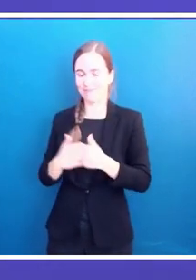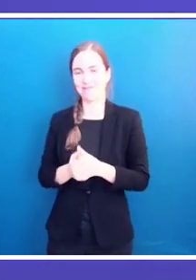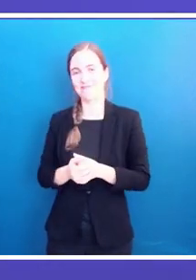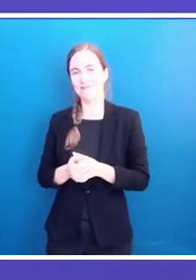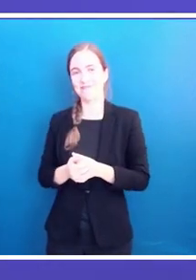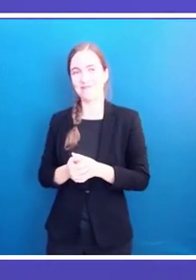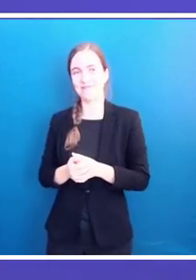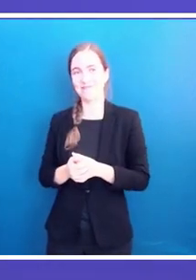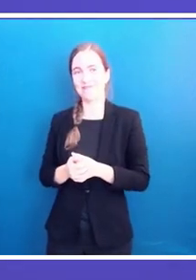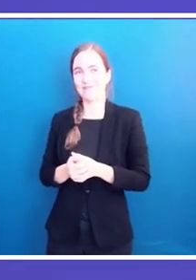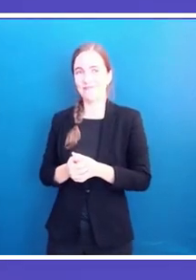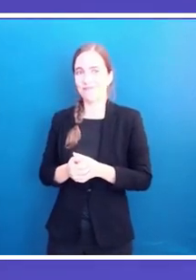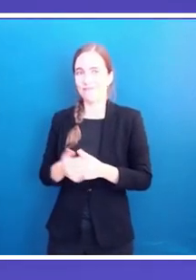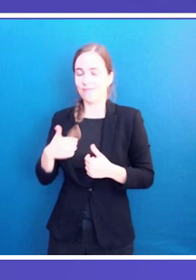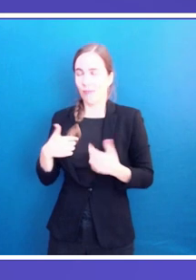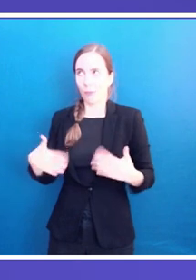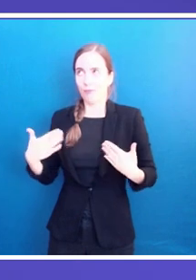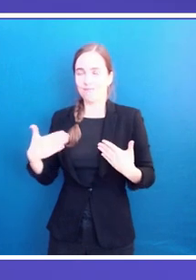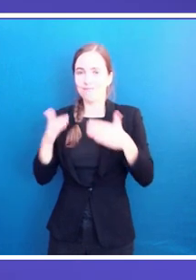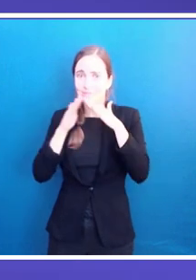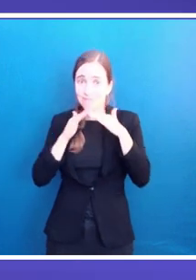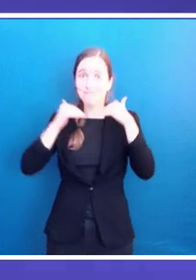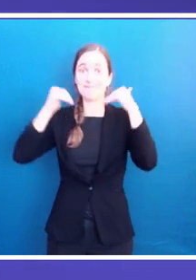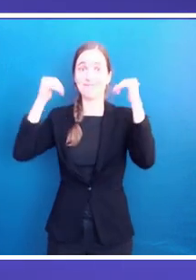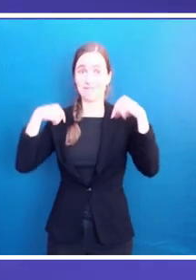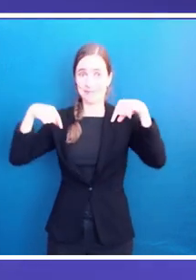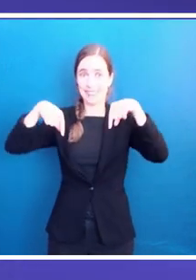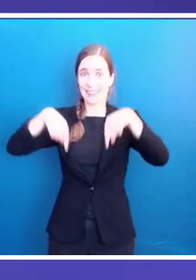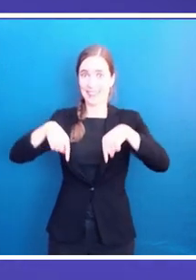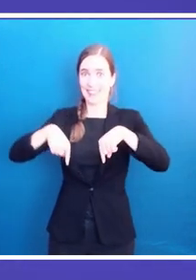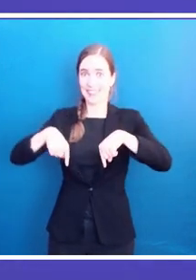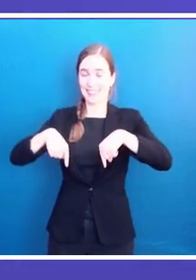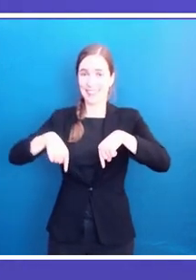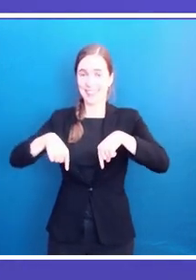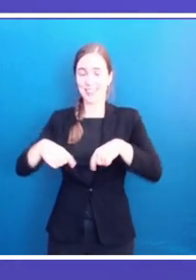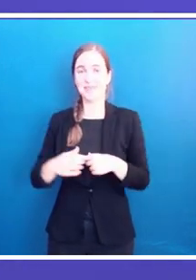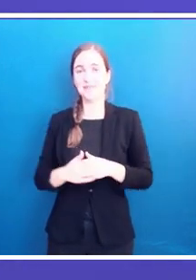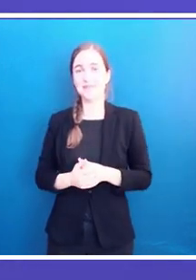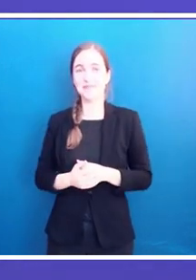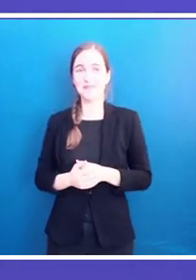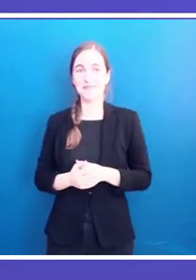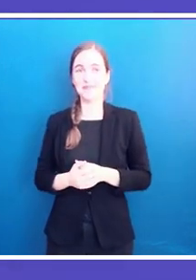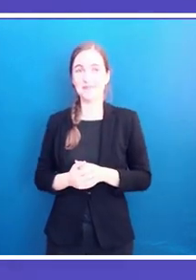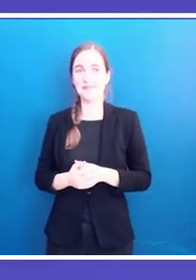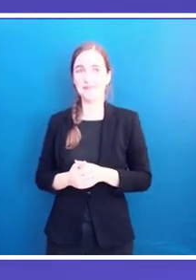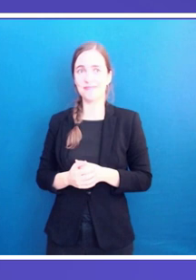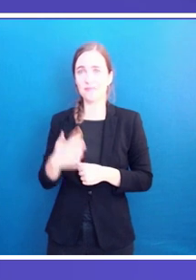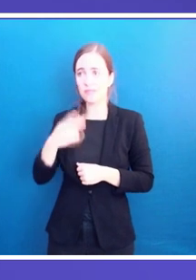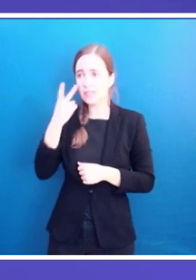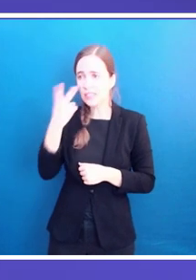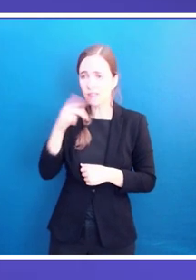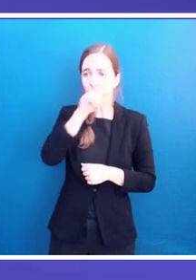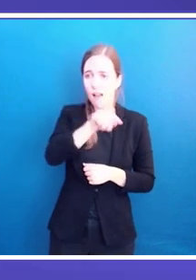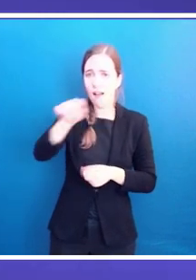such wonderful panelists. So let me go straight to the point. To achieve a sustainable future, we need a feminist revolution in foreign